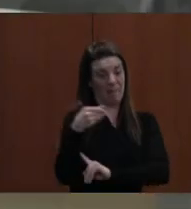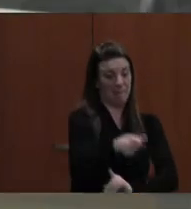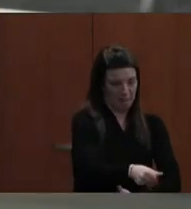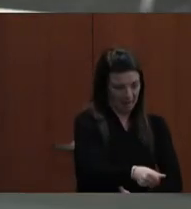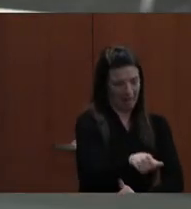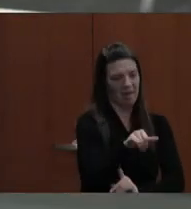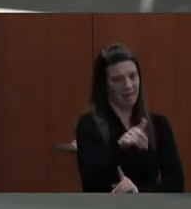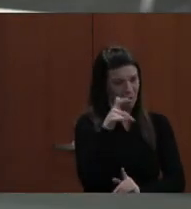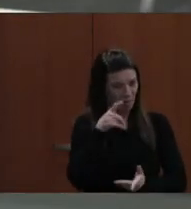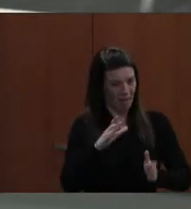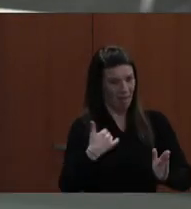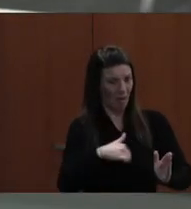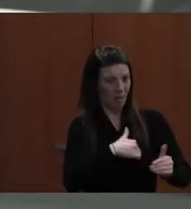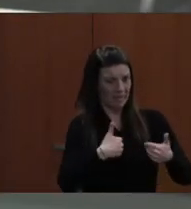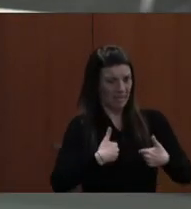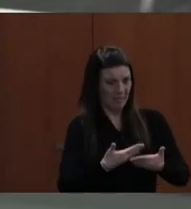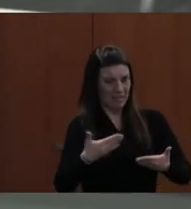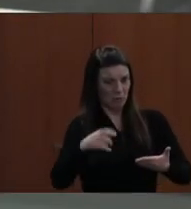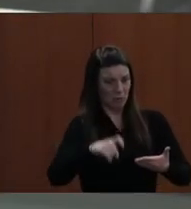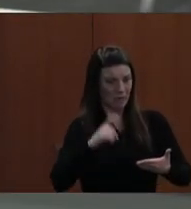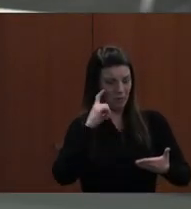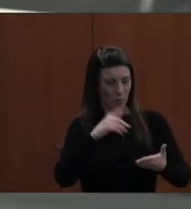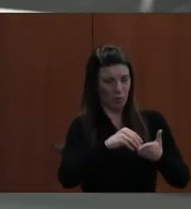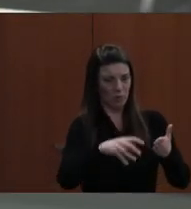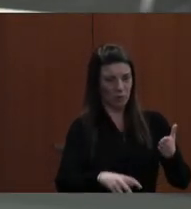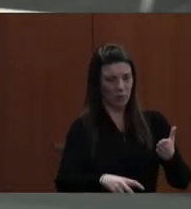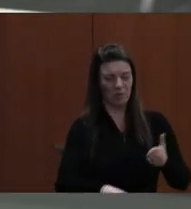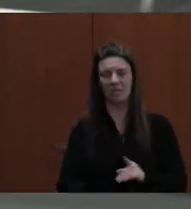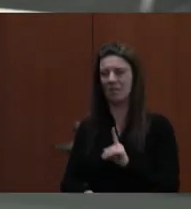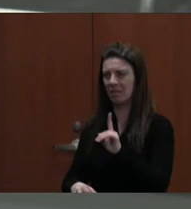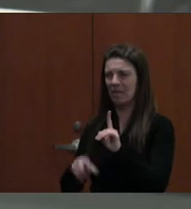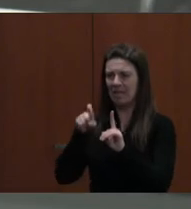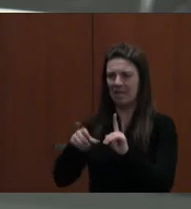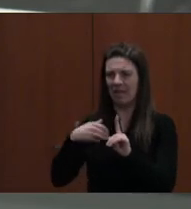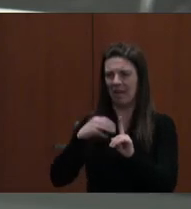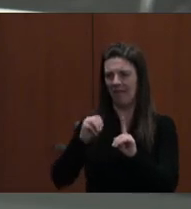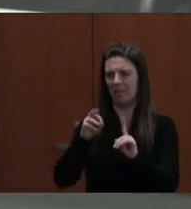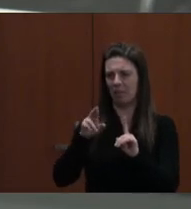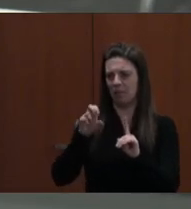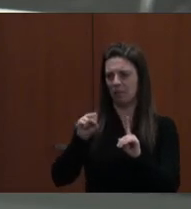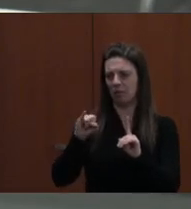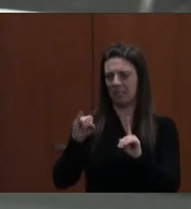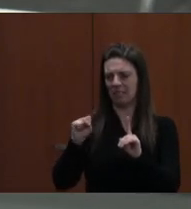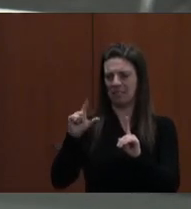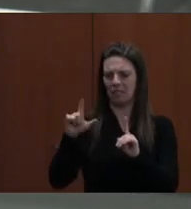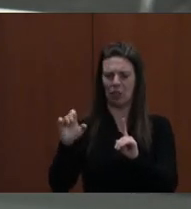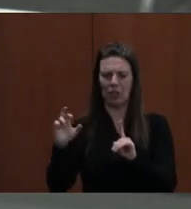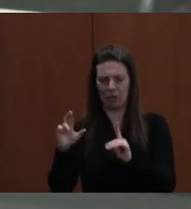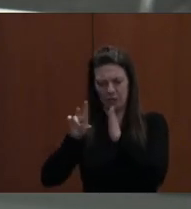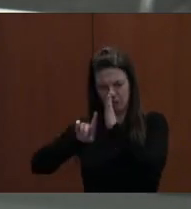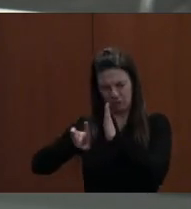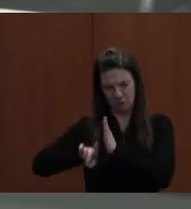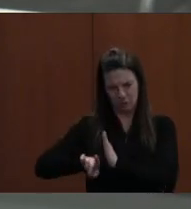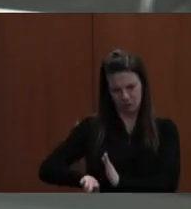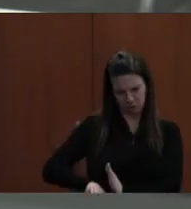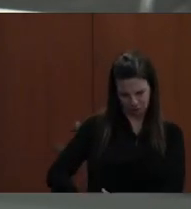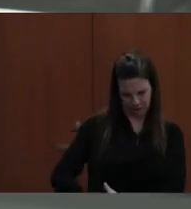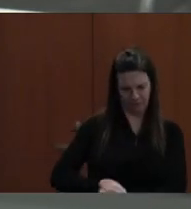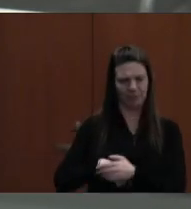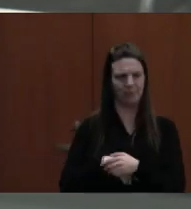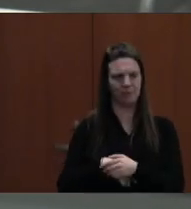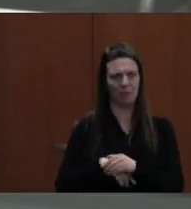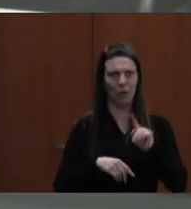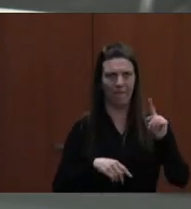students, correct? I'm going to have Mr. Sisler check my math. SO A COUPLE OF THINGS. THE FIRST MOTION THAT YOU HAD,